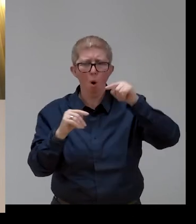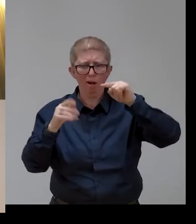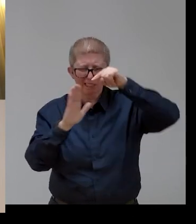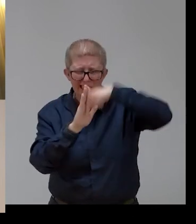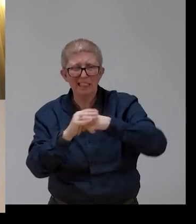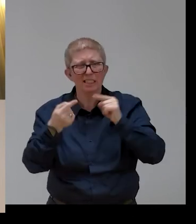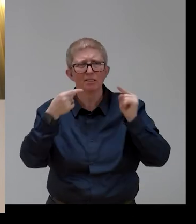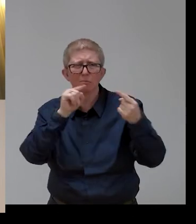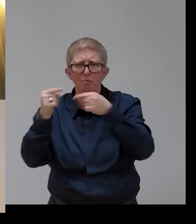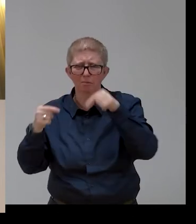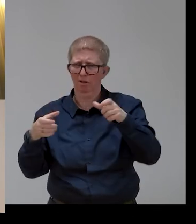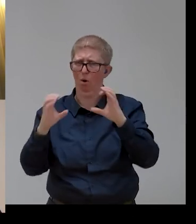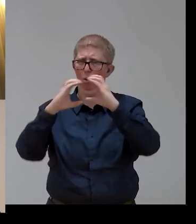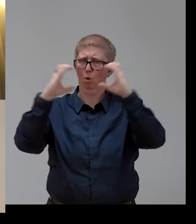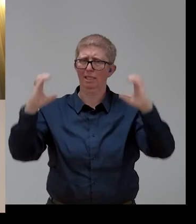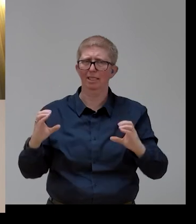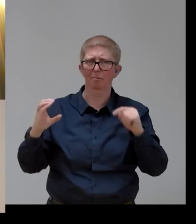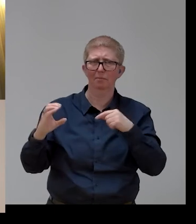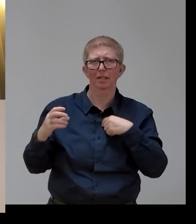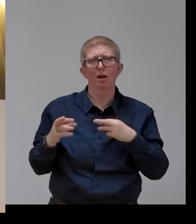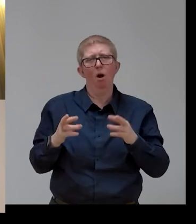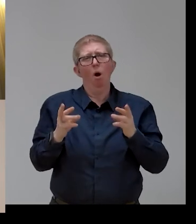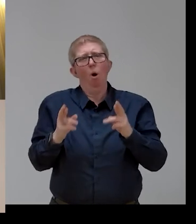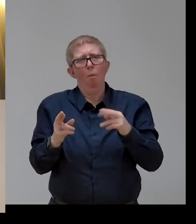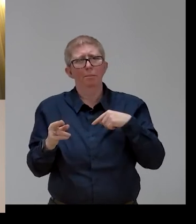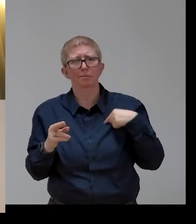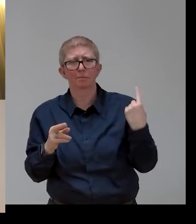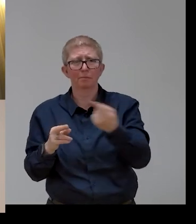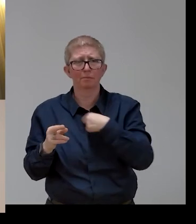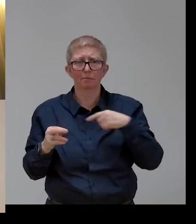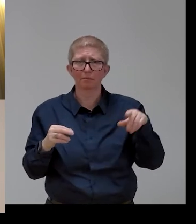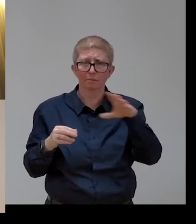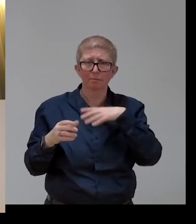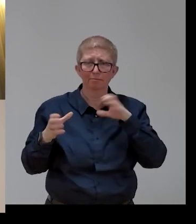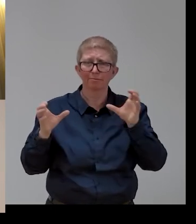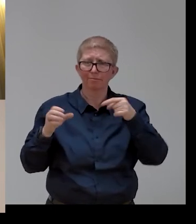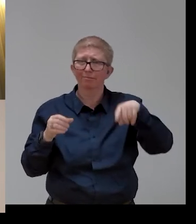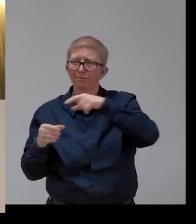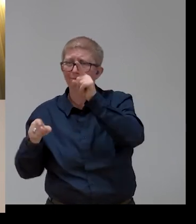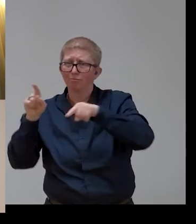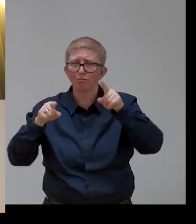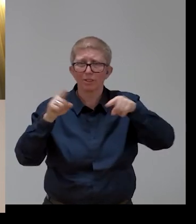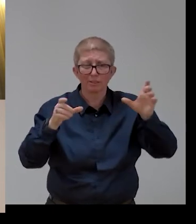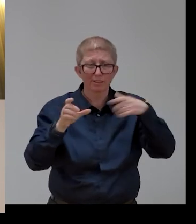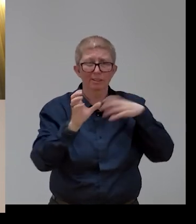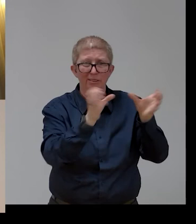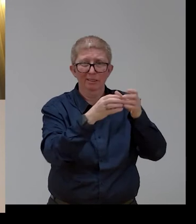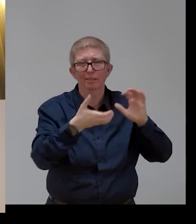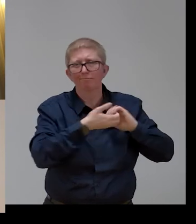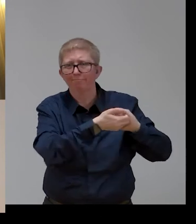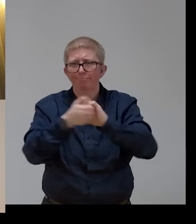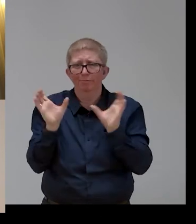and work together with all the stakeholders to implement the new initiatives that we will put there.